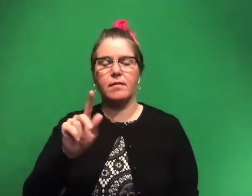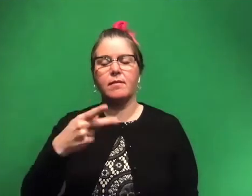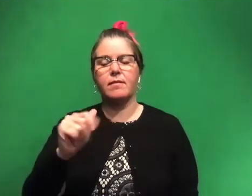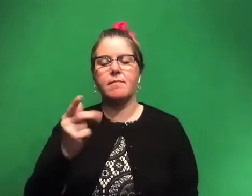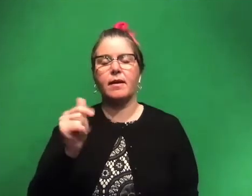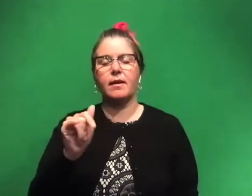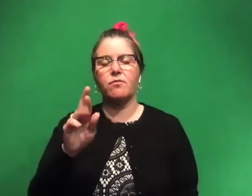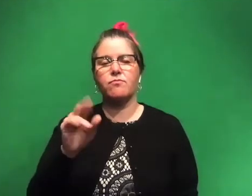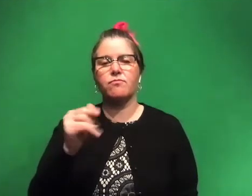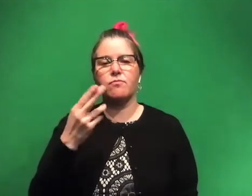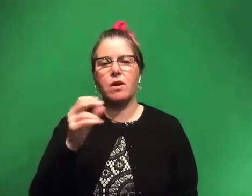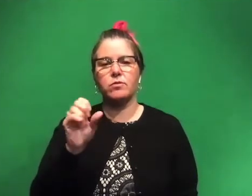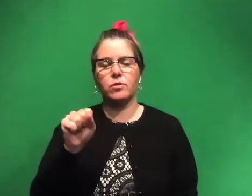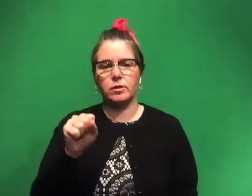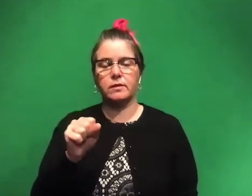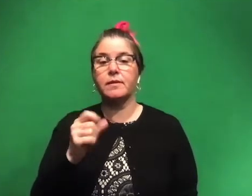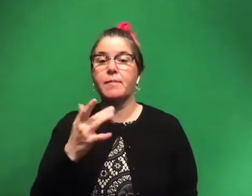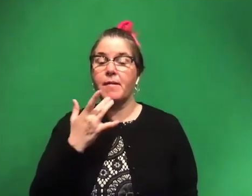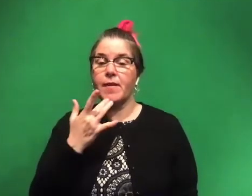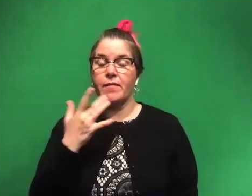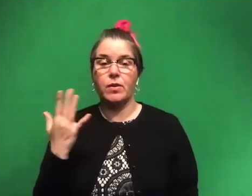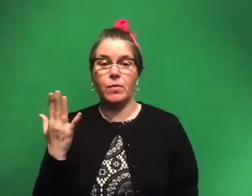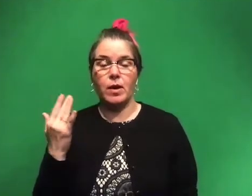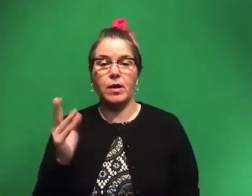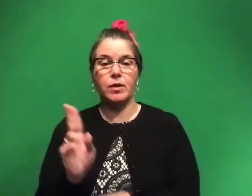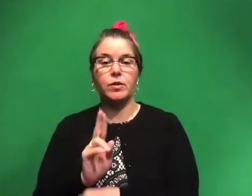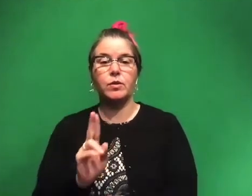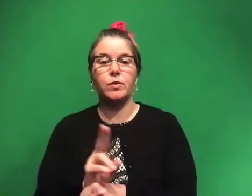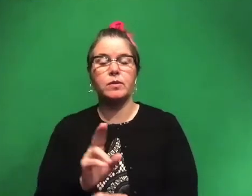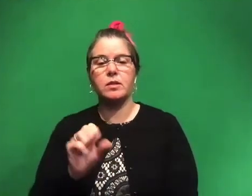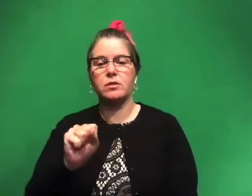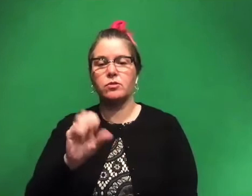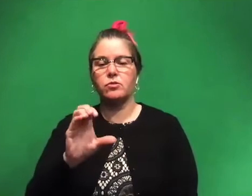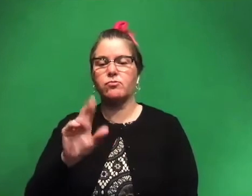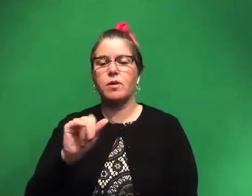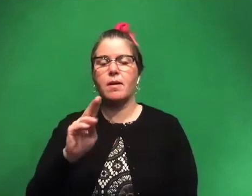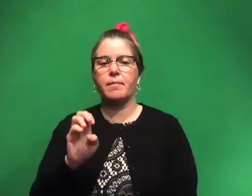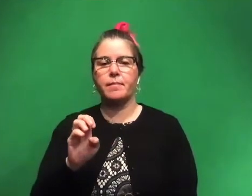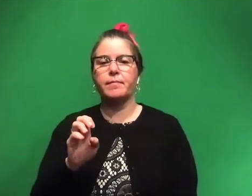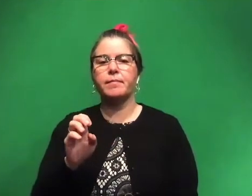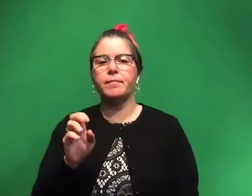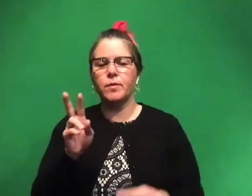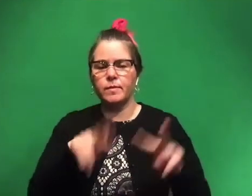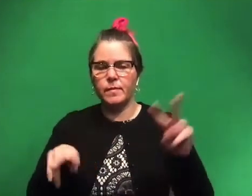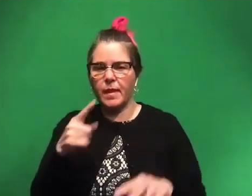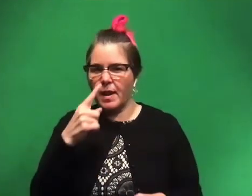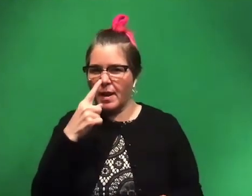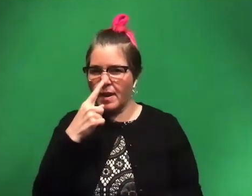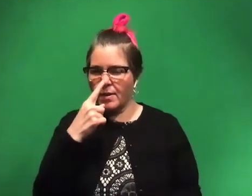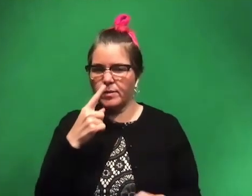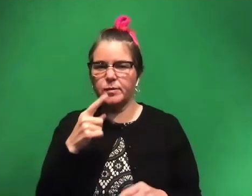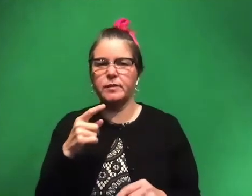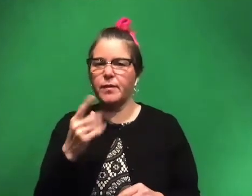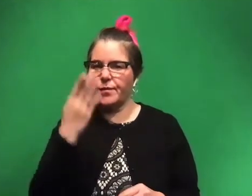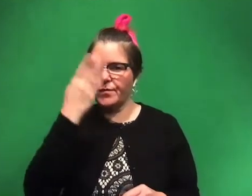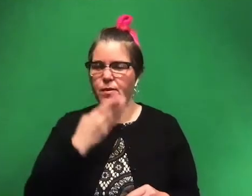the reason it was my favorite is because I was using a scribe and I was looking at the nasal boss. I was working on the front